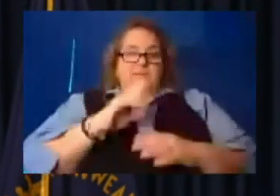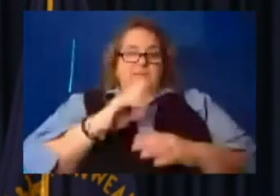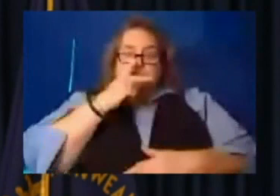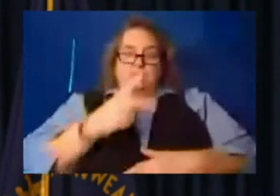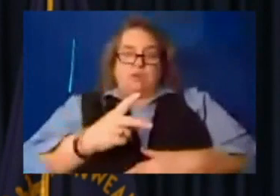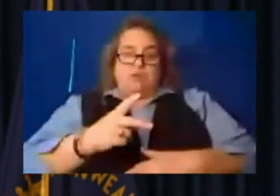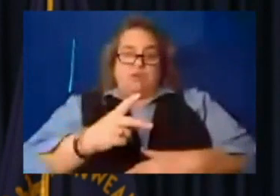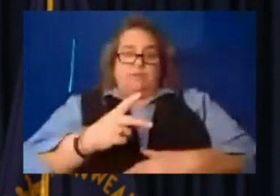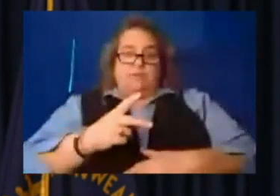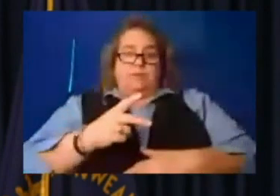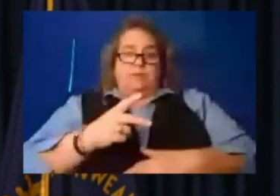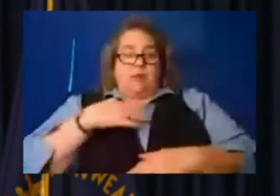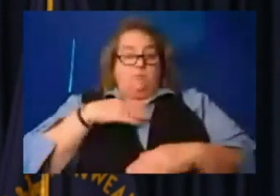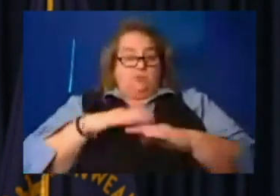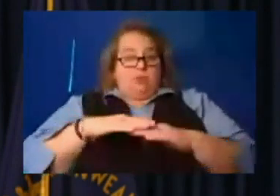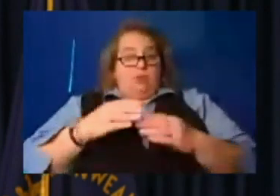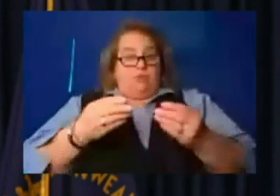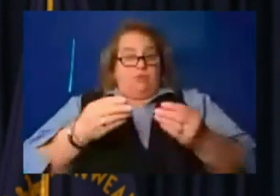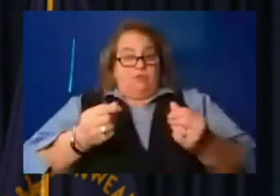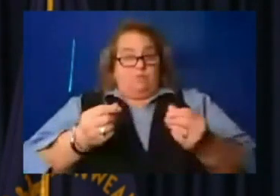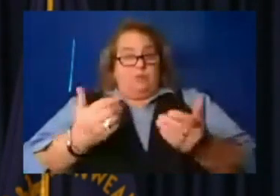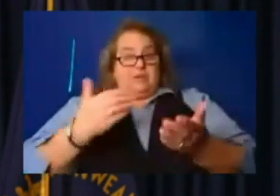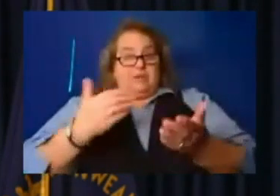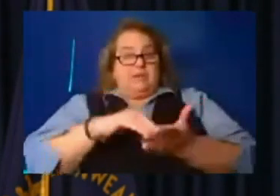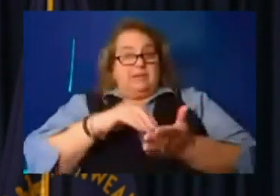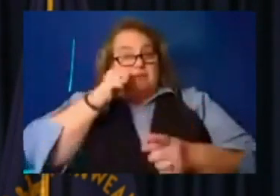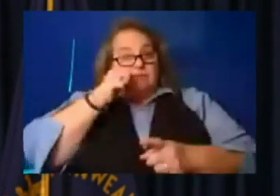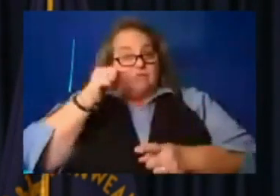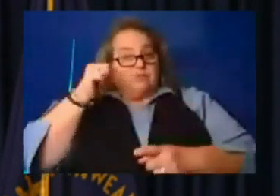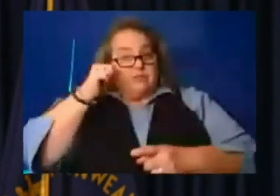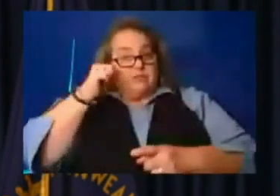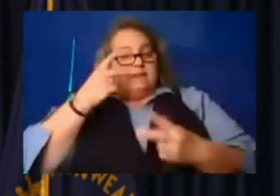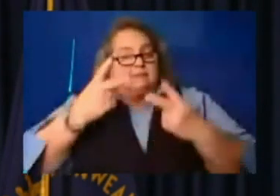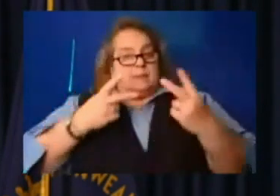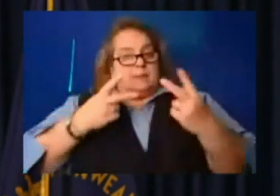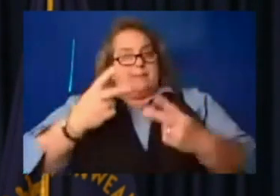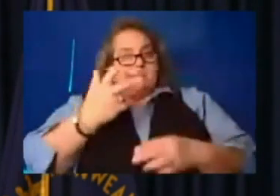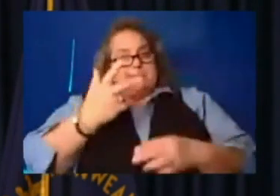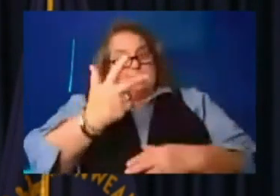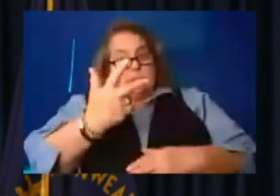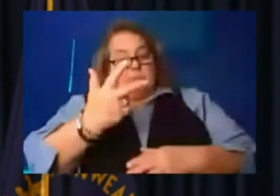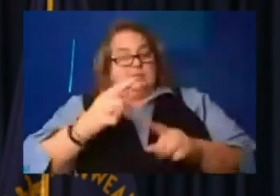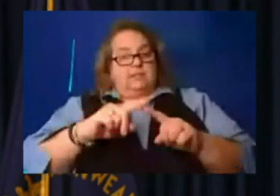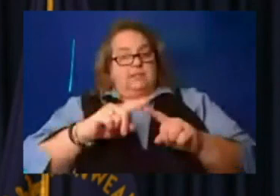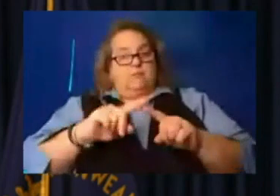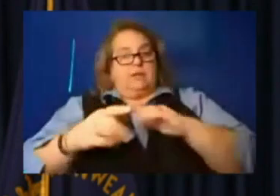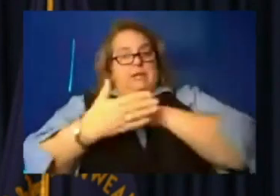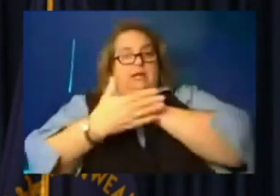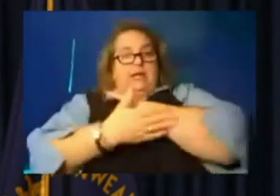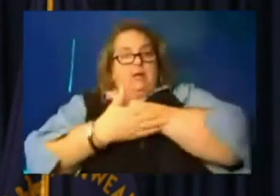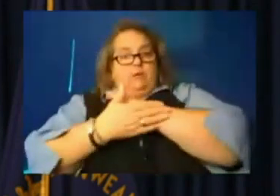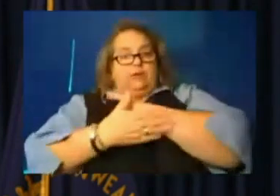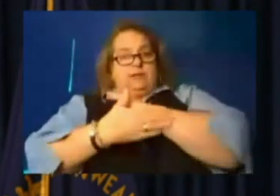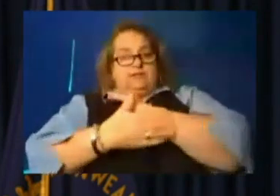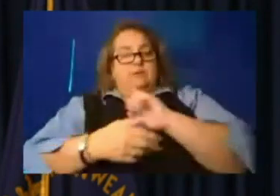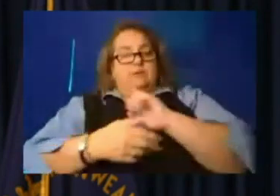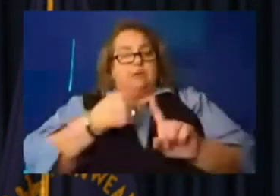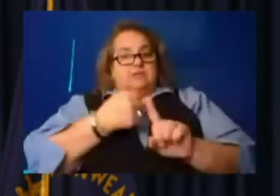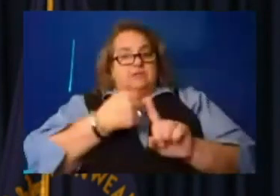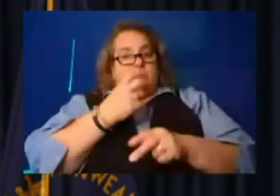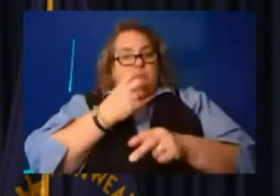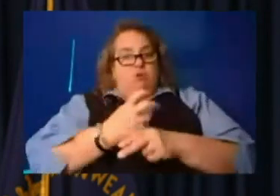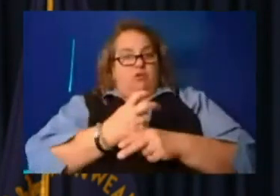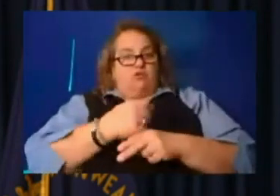ground again yesterday visiting three additional counties that have been hit pretty hard. We started